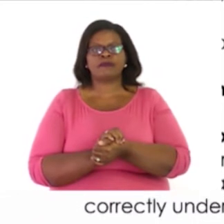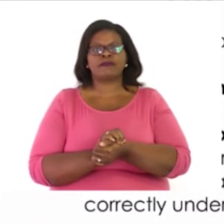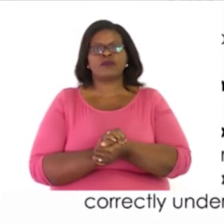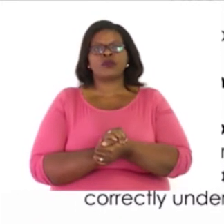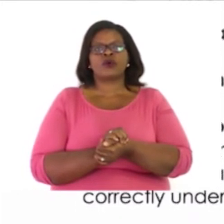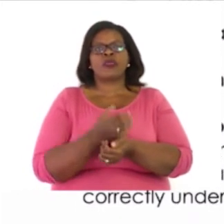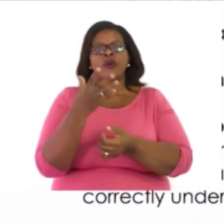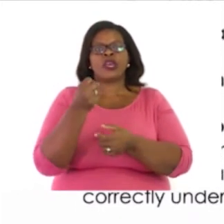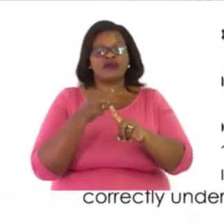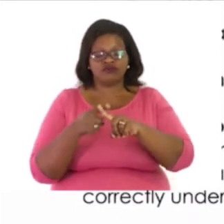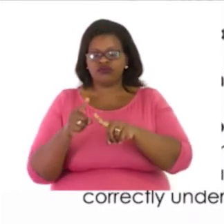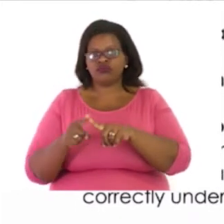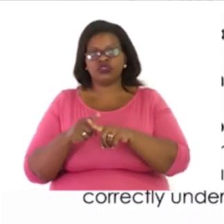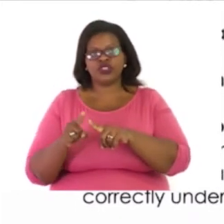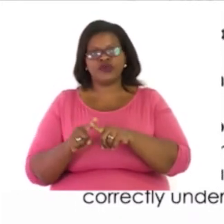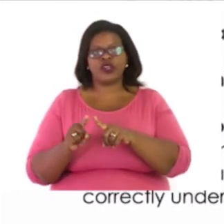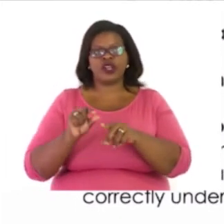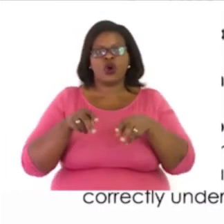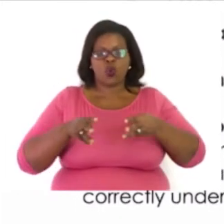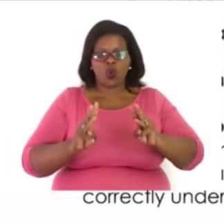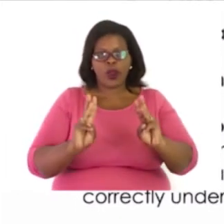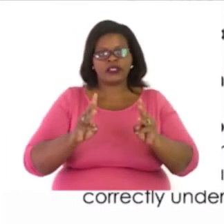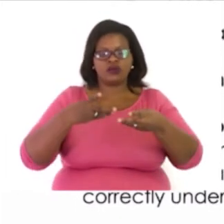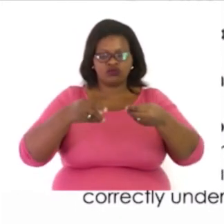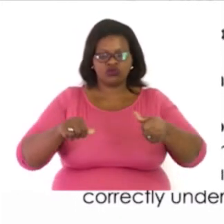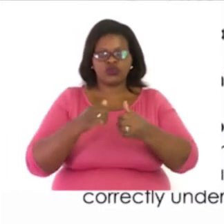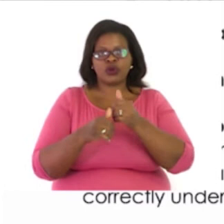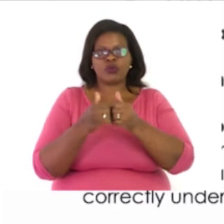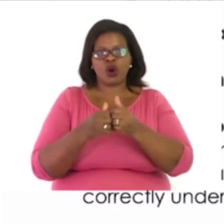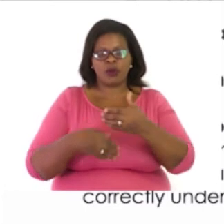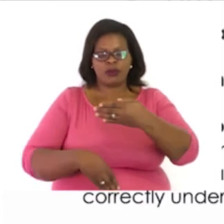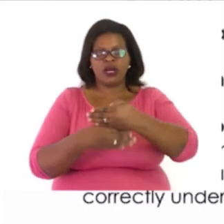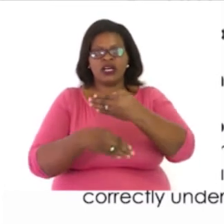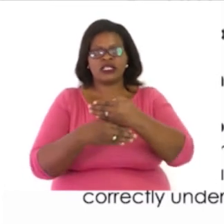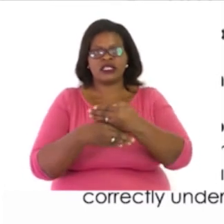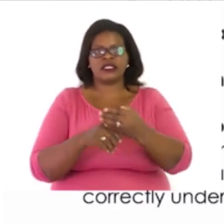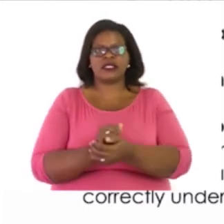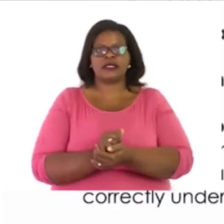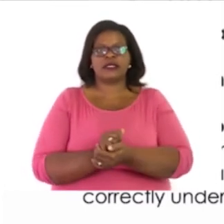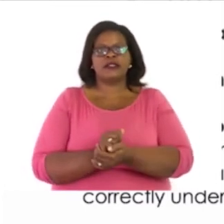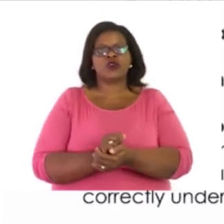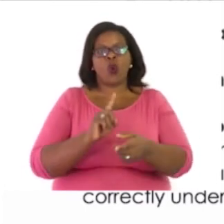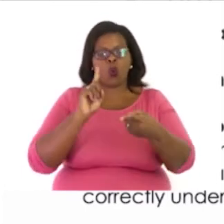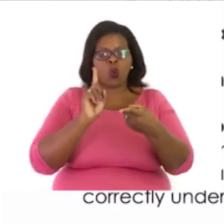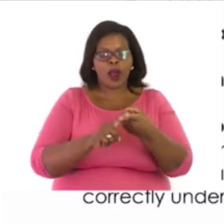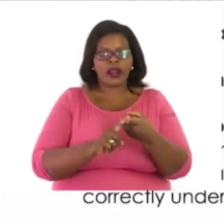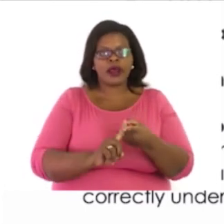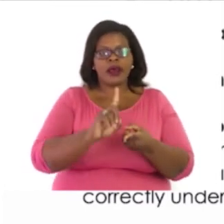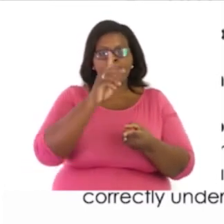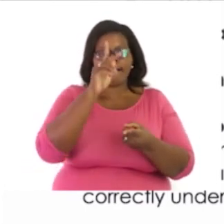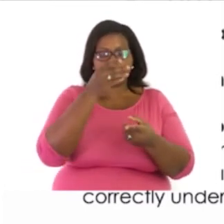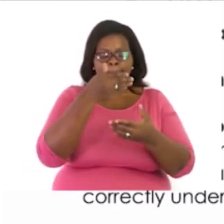types of addition methods. Our first type is our pen and paper mode. Now,